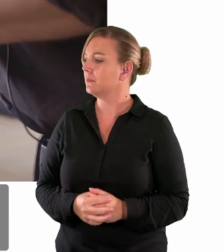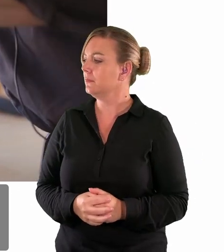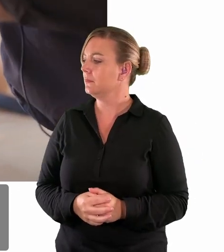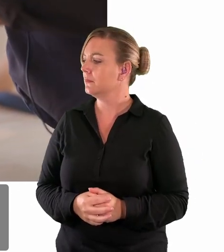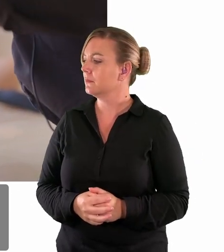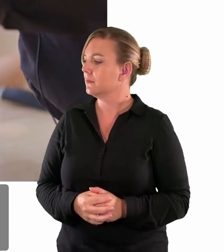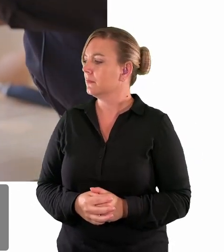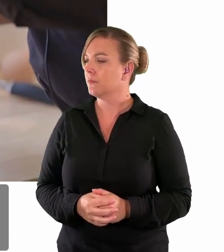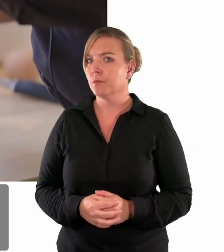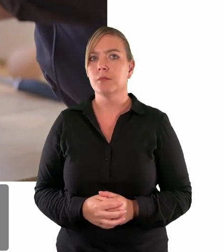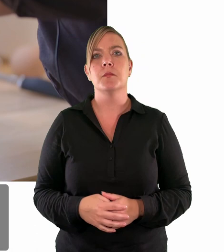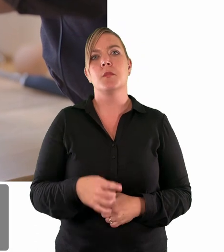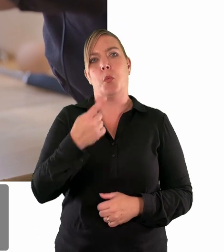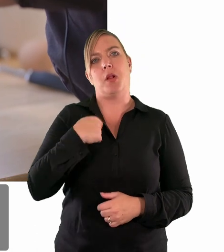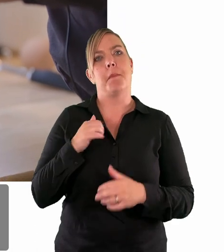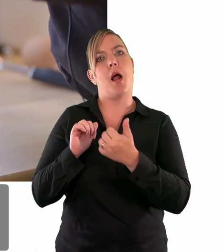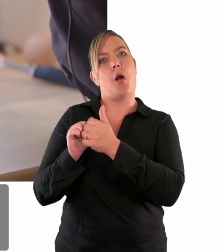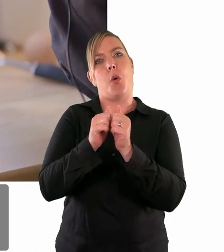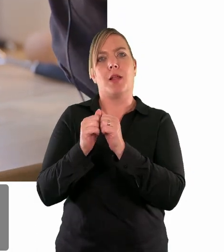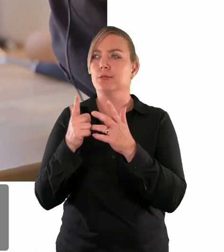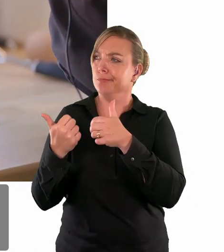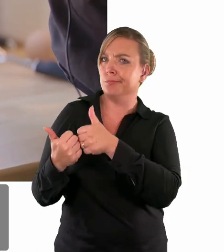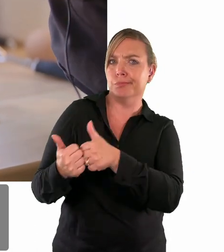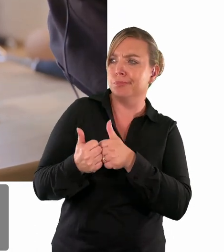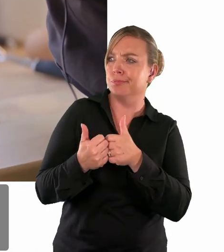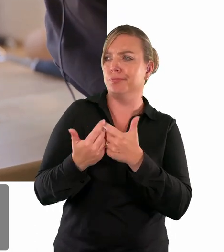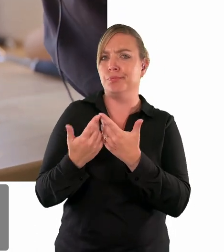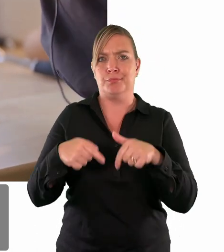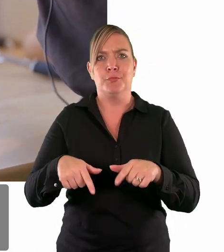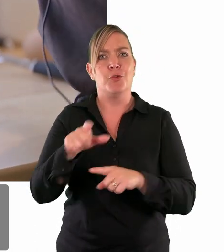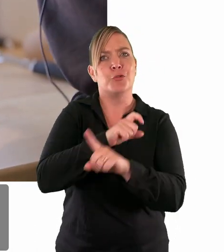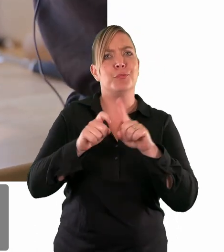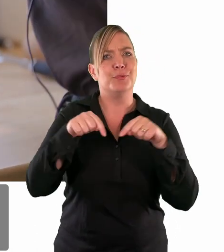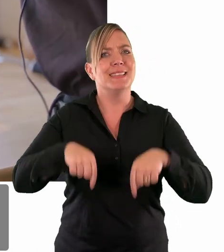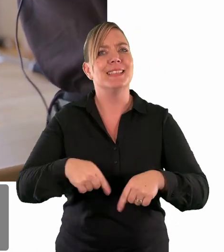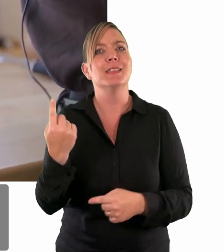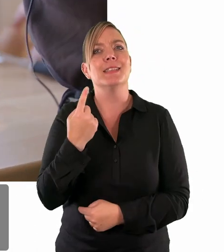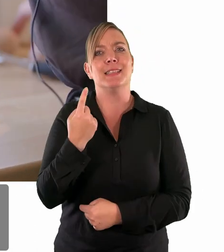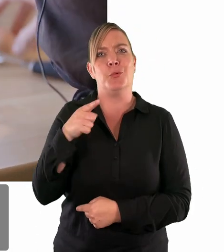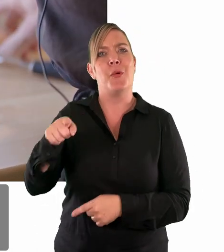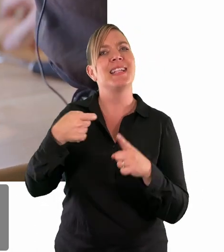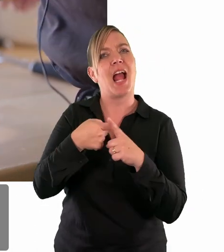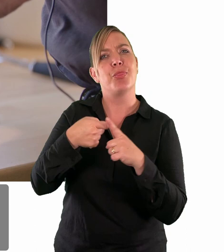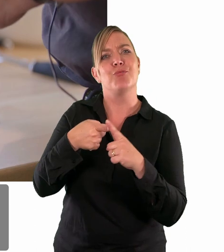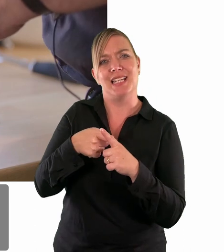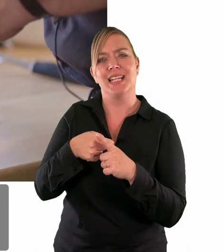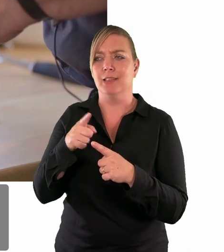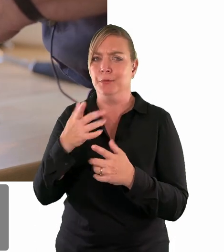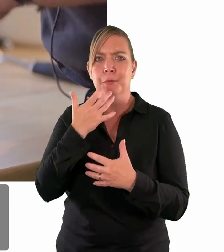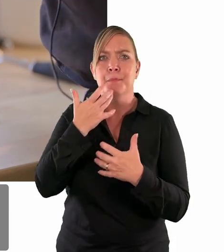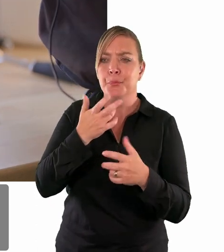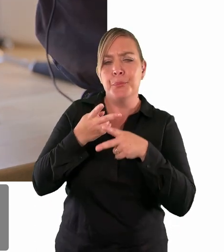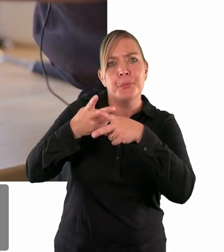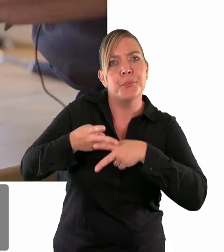our canon for worship and community here, Catherine, is a king keeper of